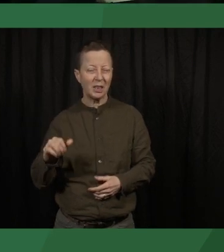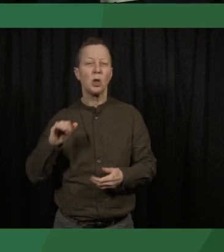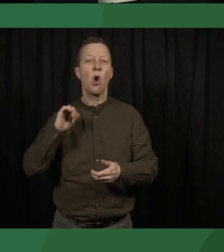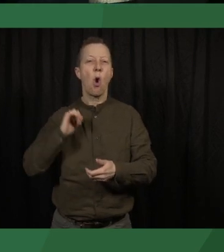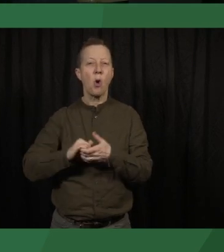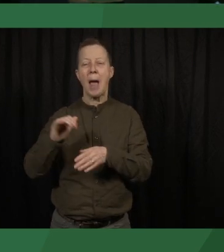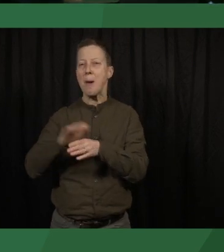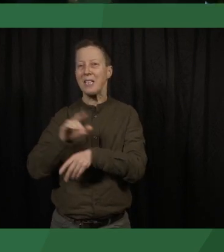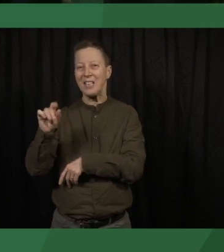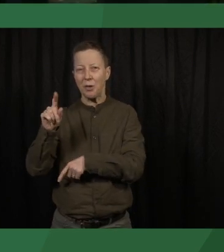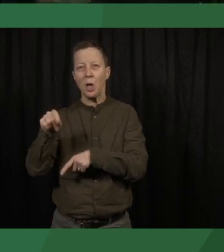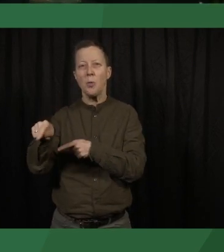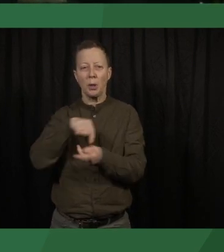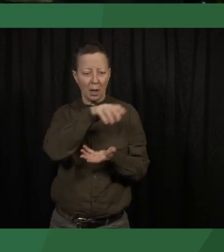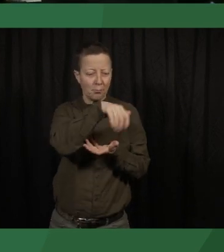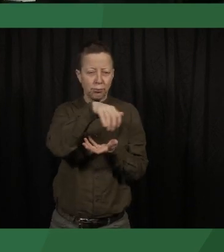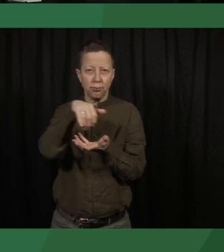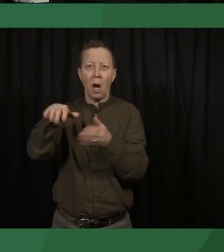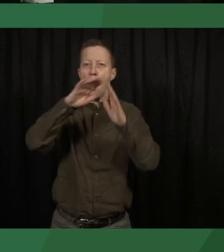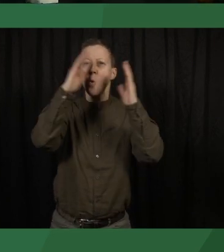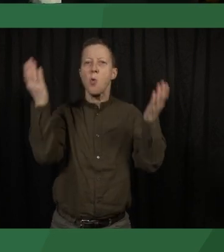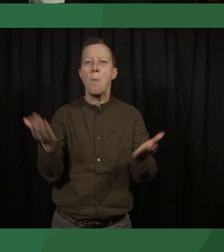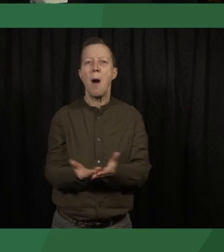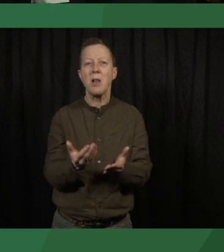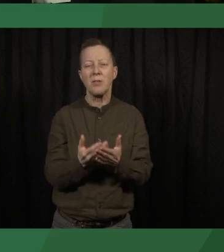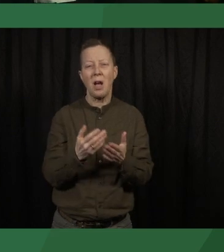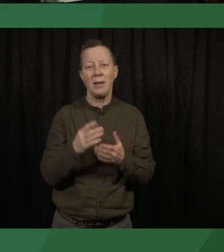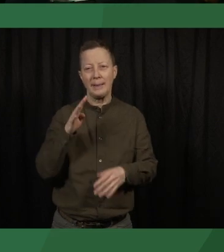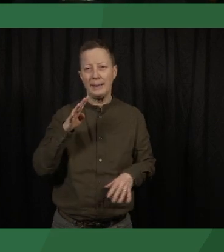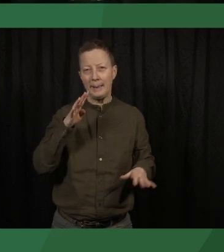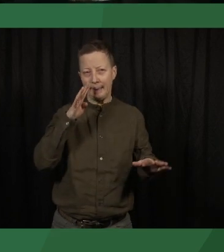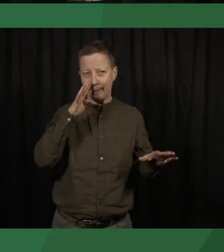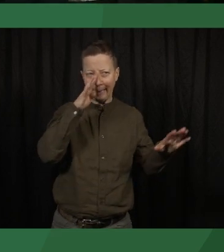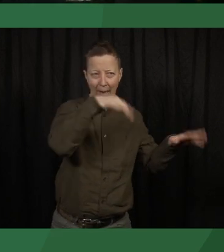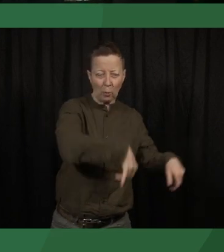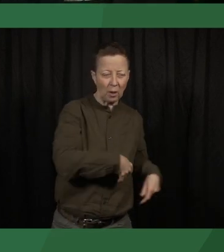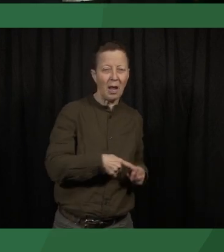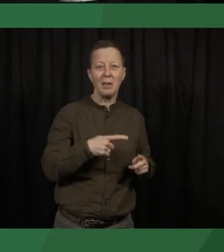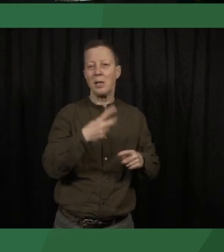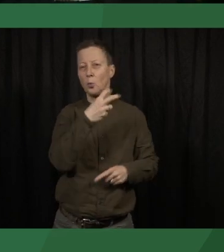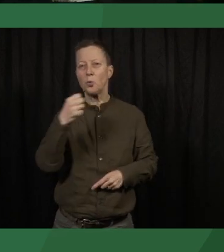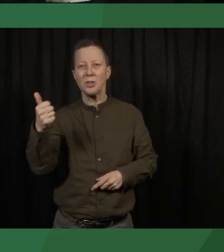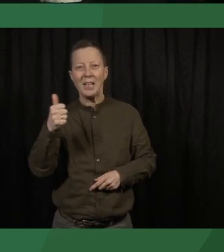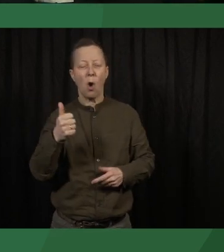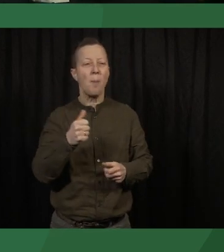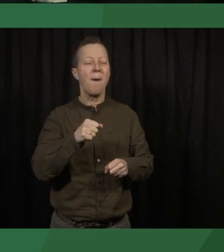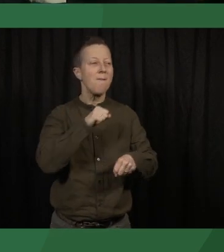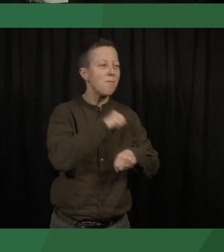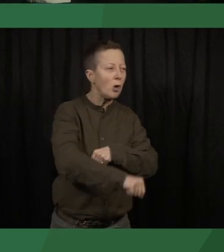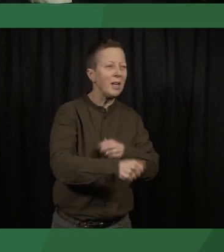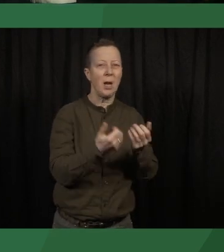collect a global dataset spanning from 1900 to 2006 of nonviolent and violent